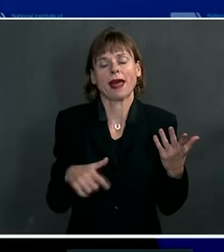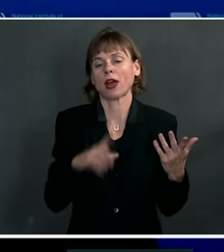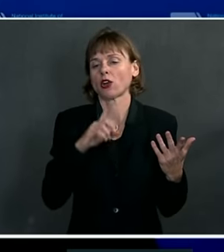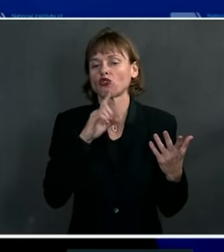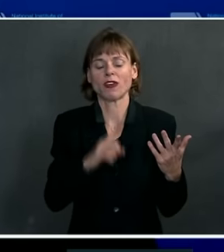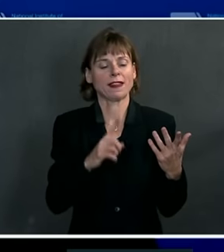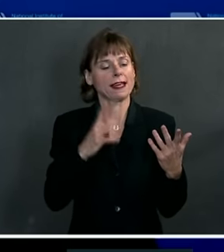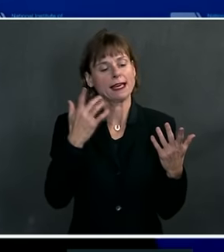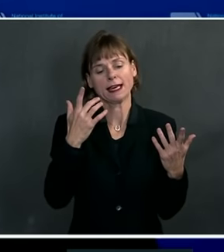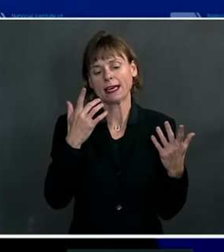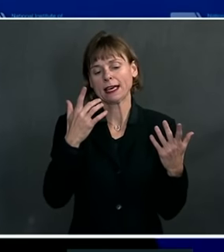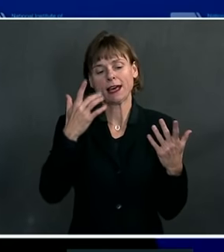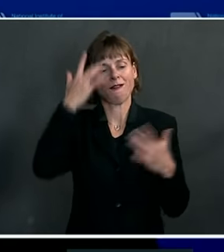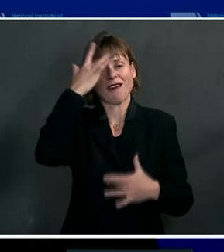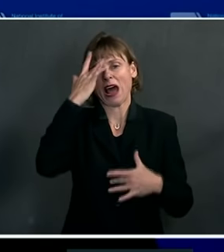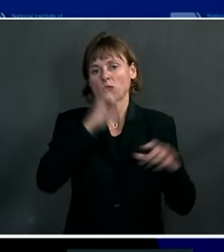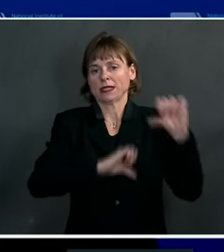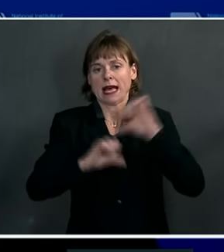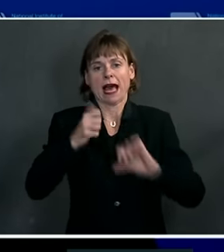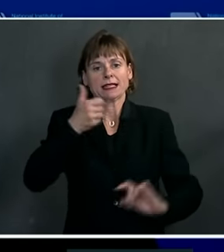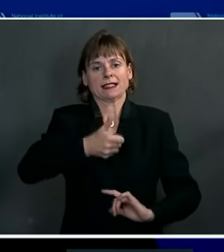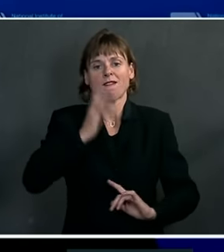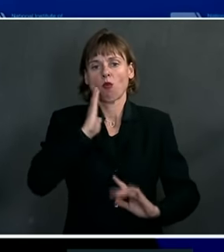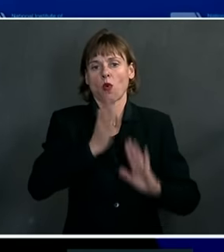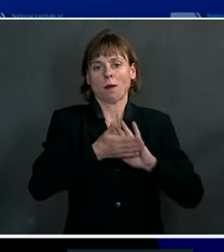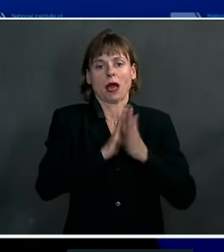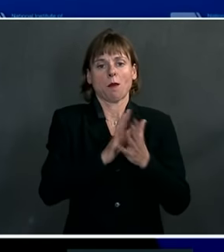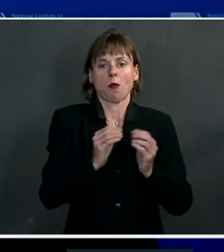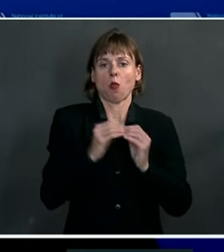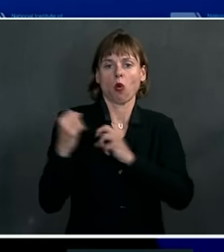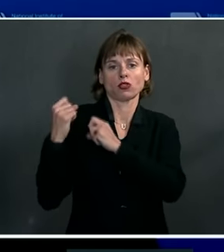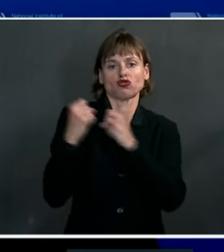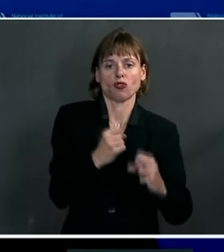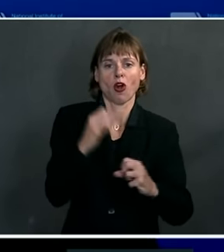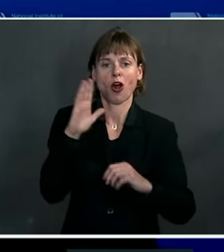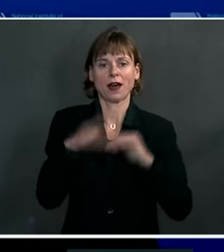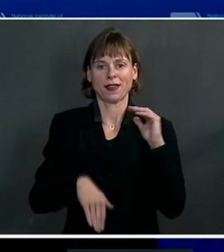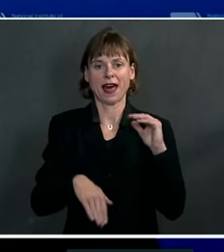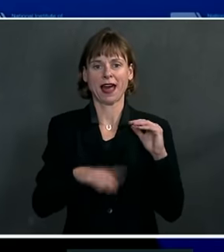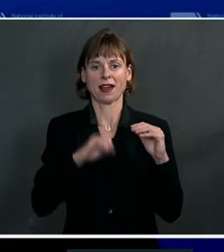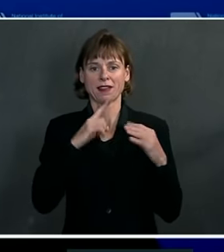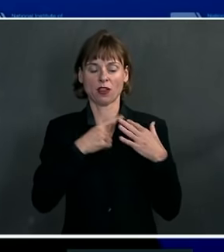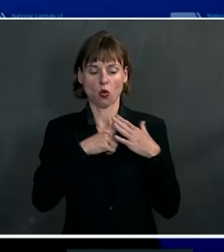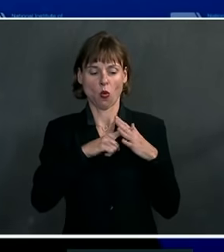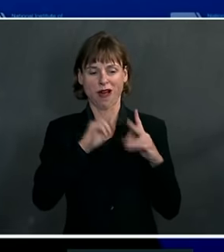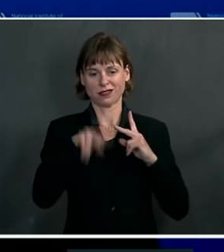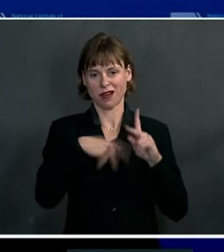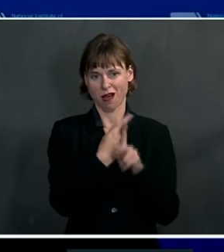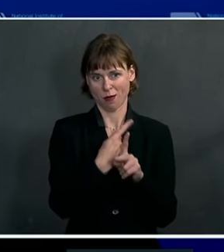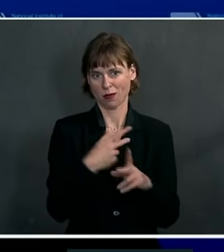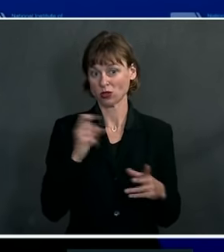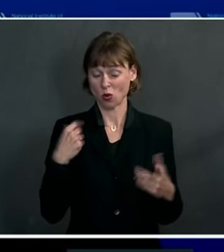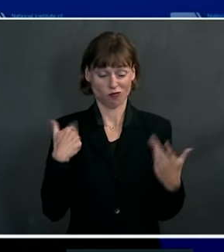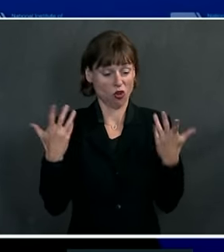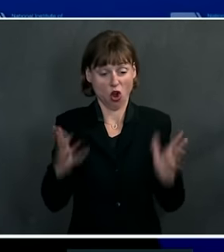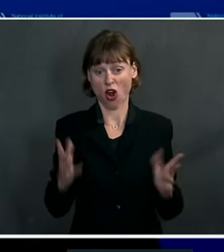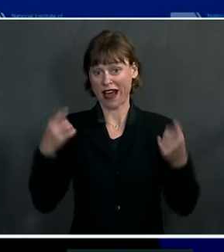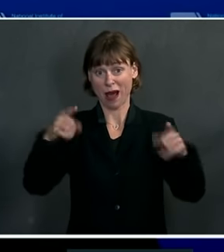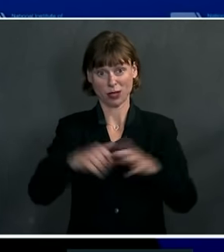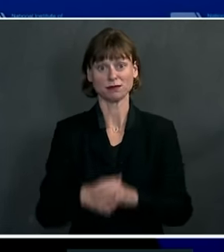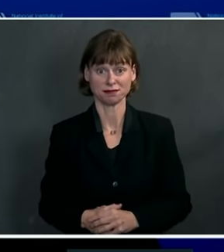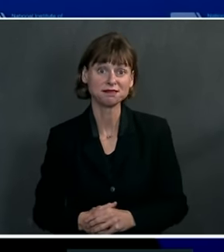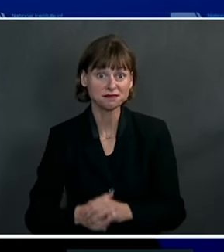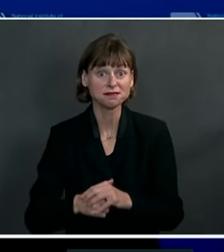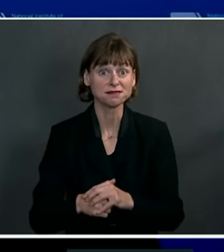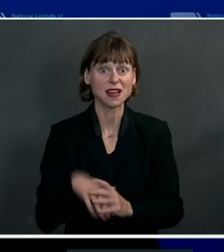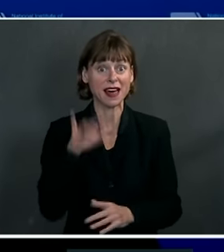itself, it will become more dominant than the wild type. So we have that already there. We have a situation